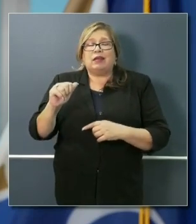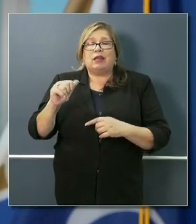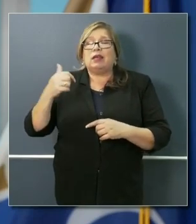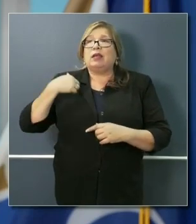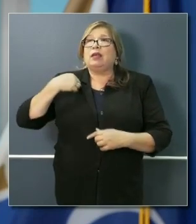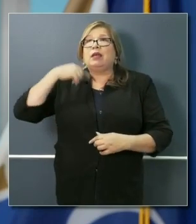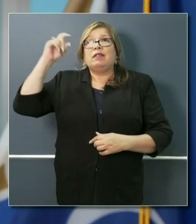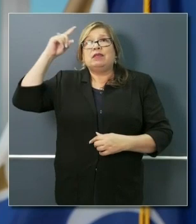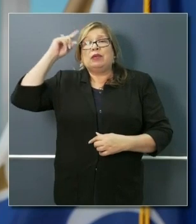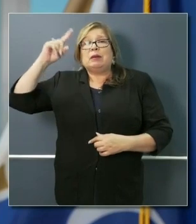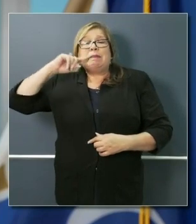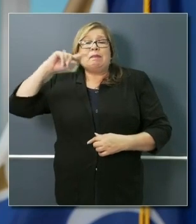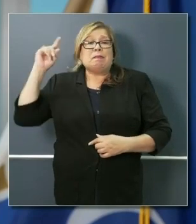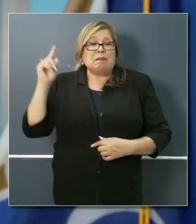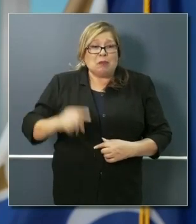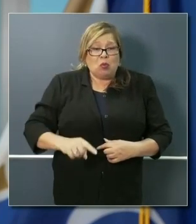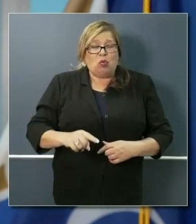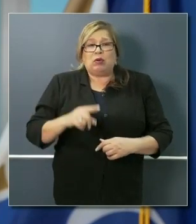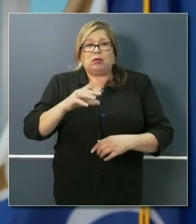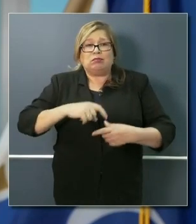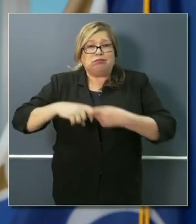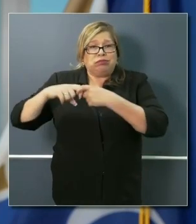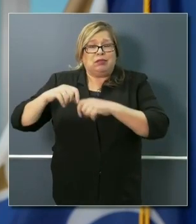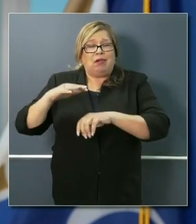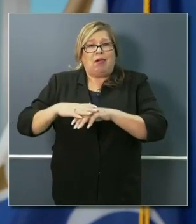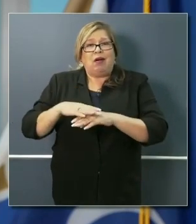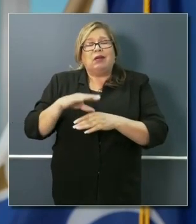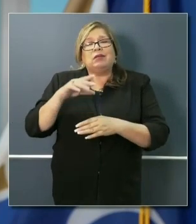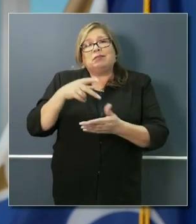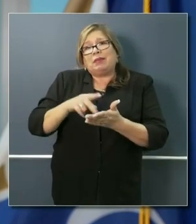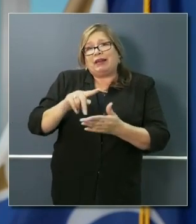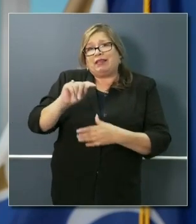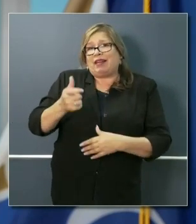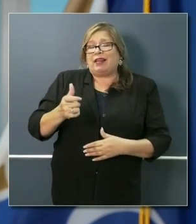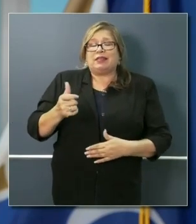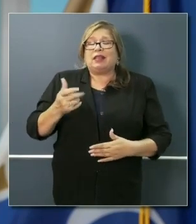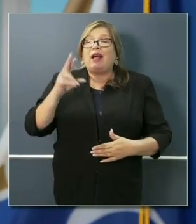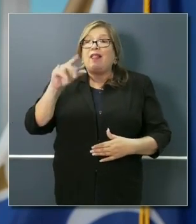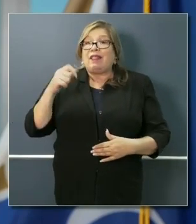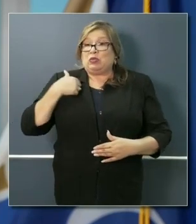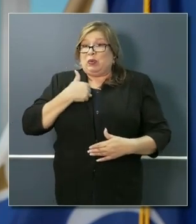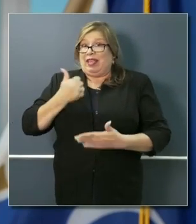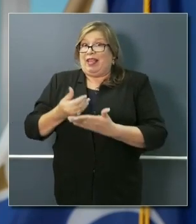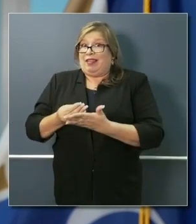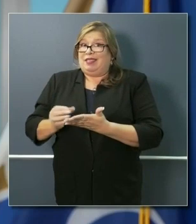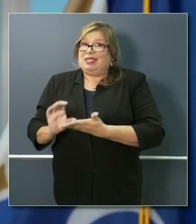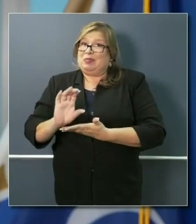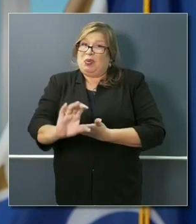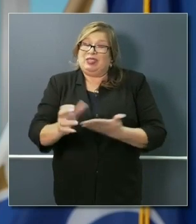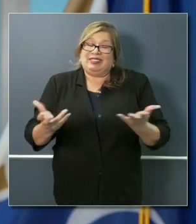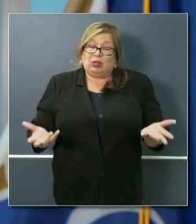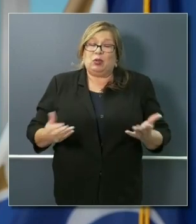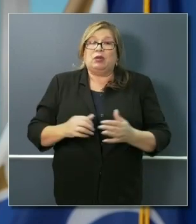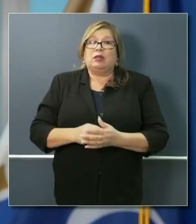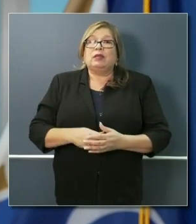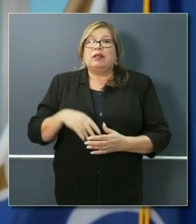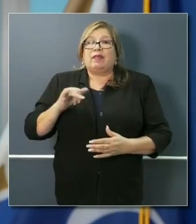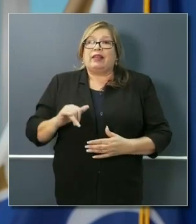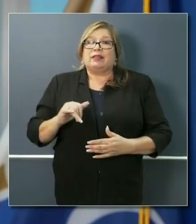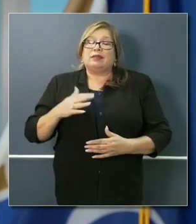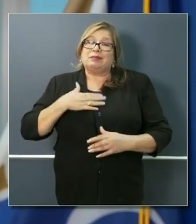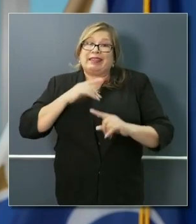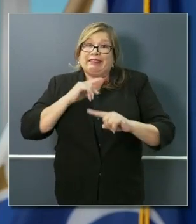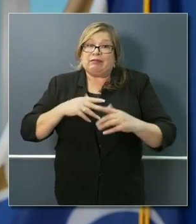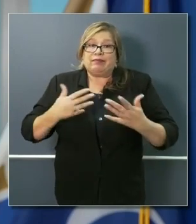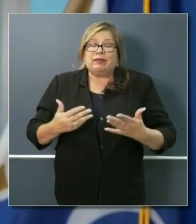high unless we are prepared to backfill the impacts of that mandate. And so, Carla, that's the answer to that